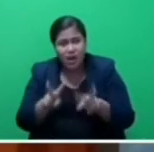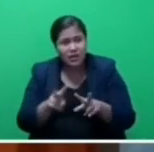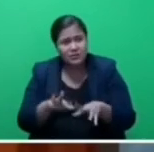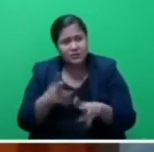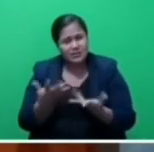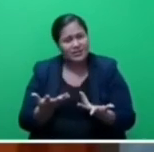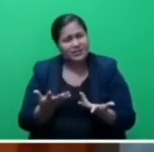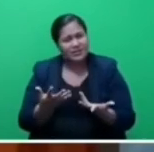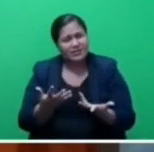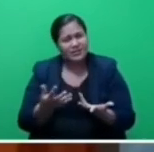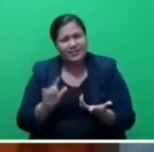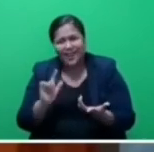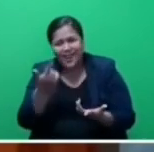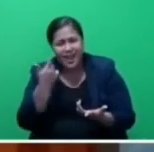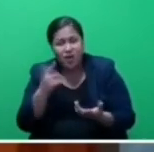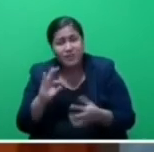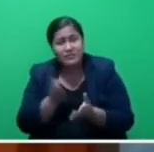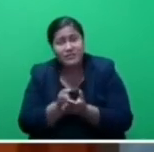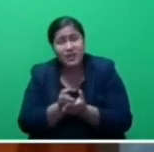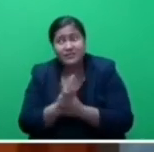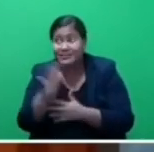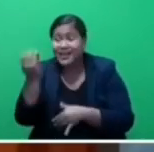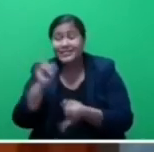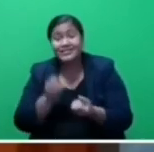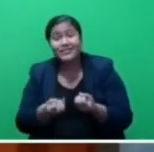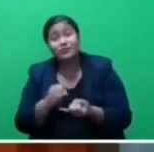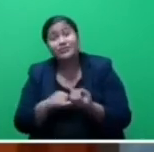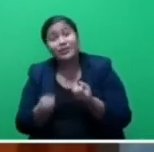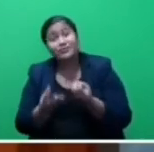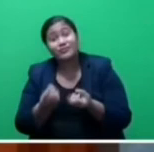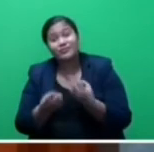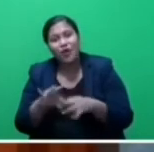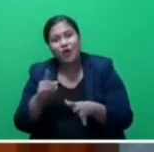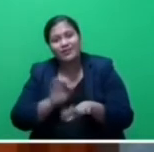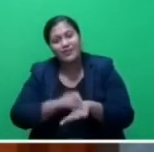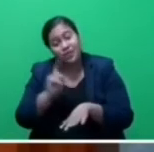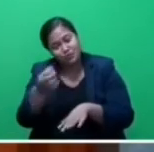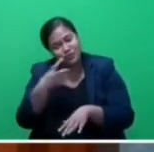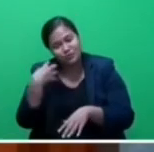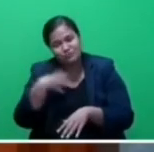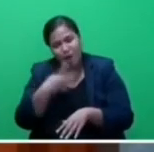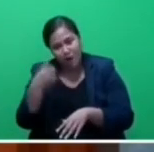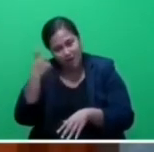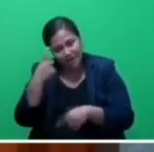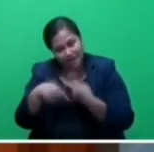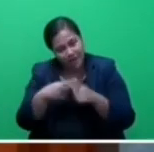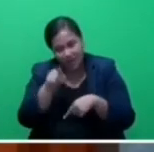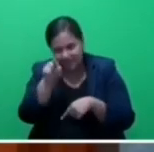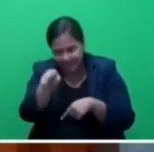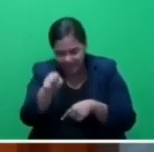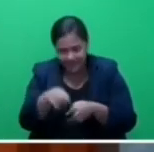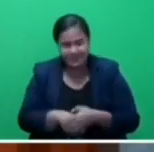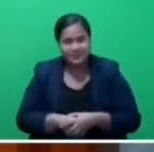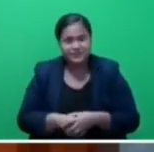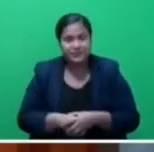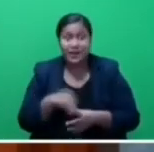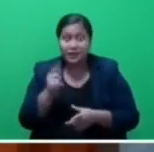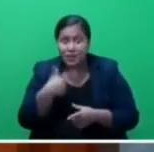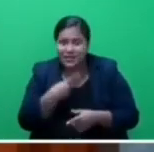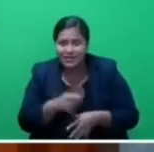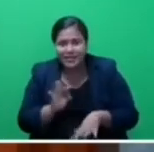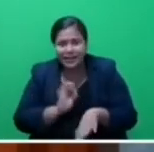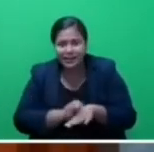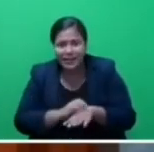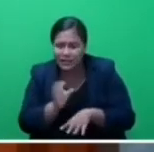services at the South Savo Hospital. So he should be more worried about that. And his own PS has admitted that that hospital is not up to par.